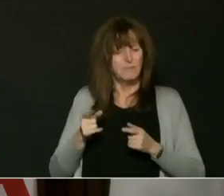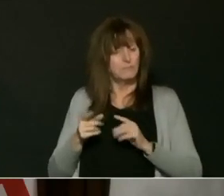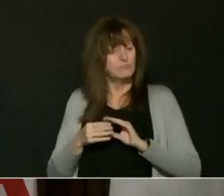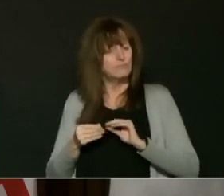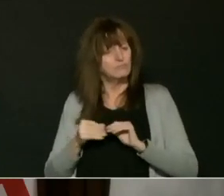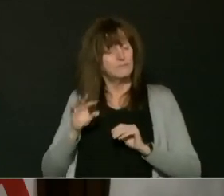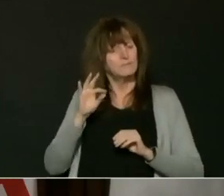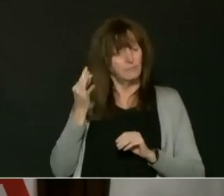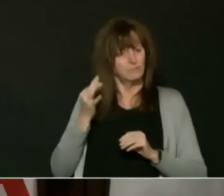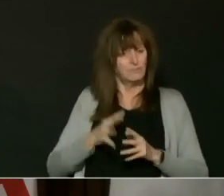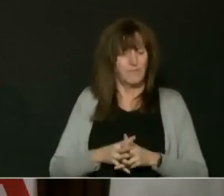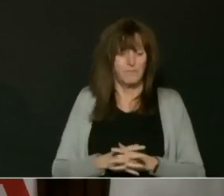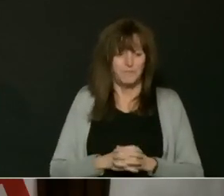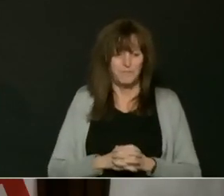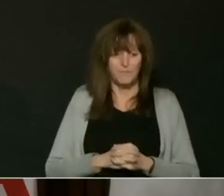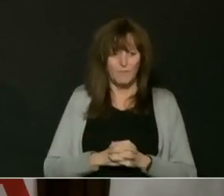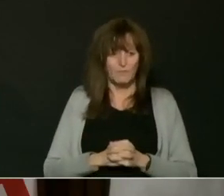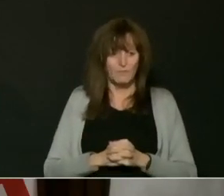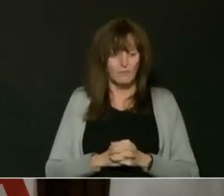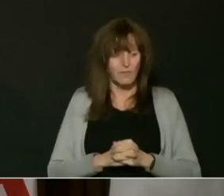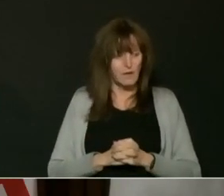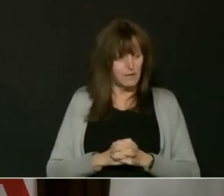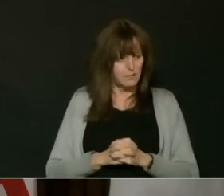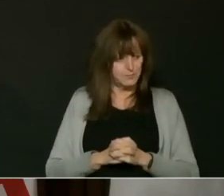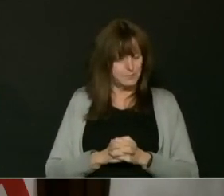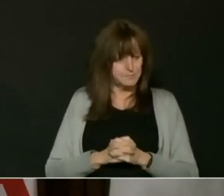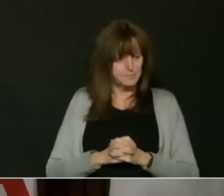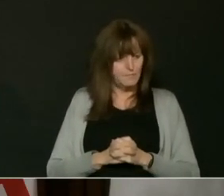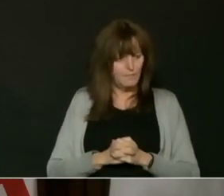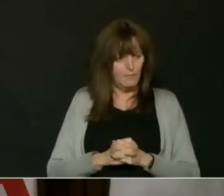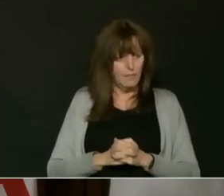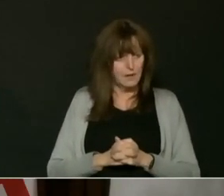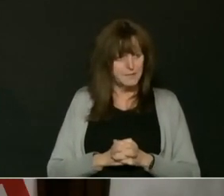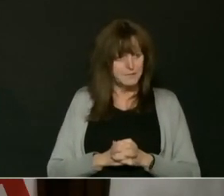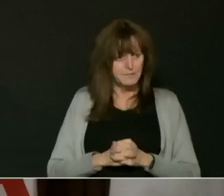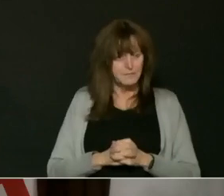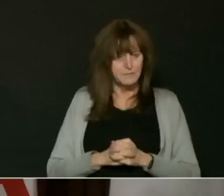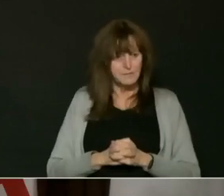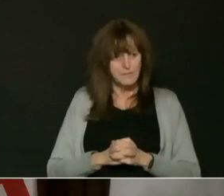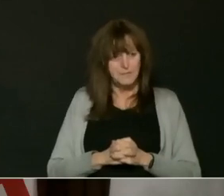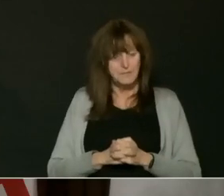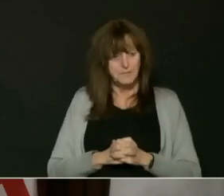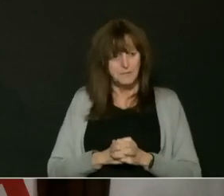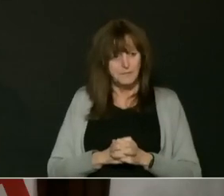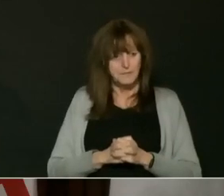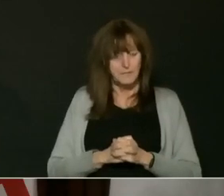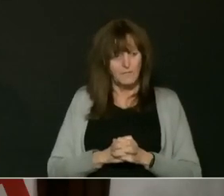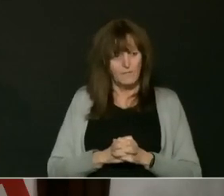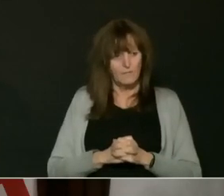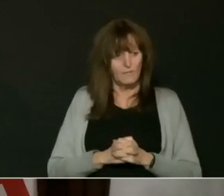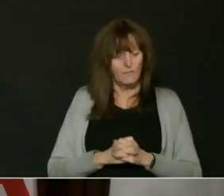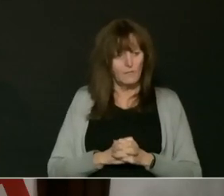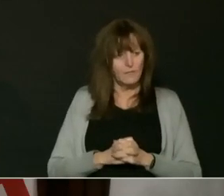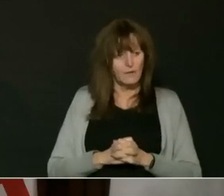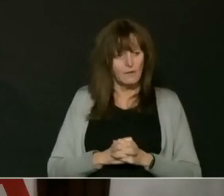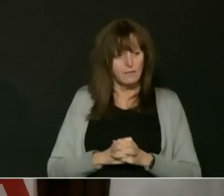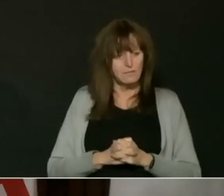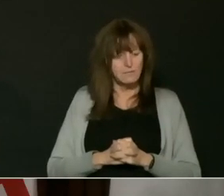not only did you protect yourself from severe illness and hospitalization, but you also helped